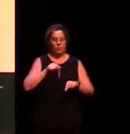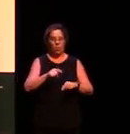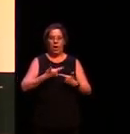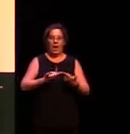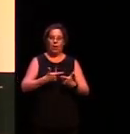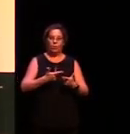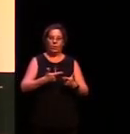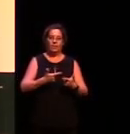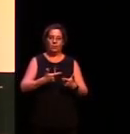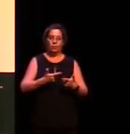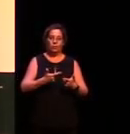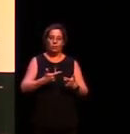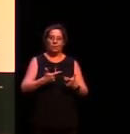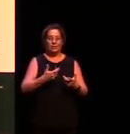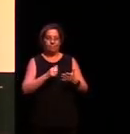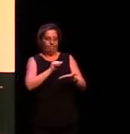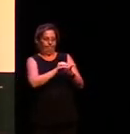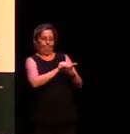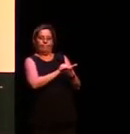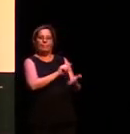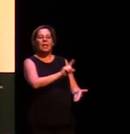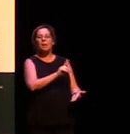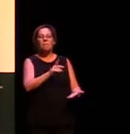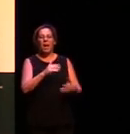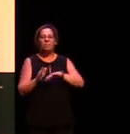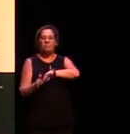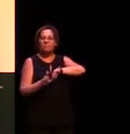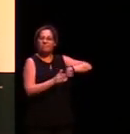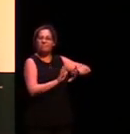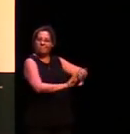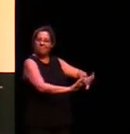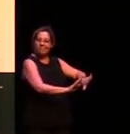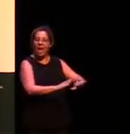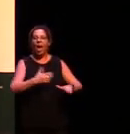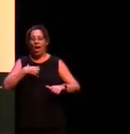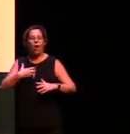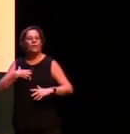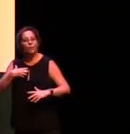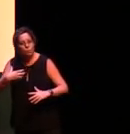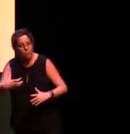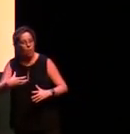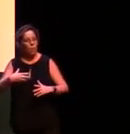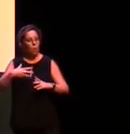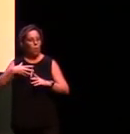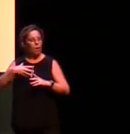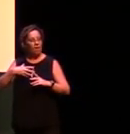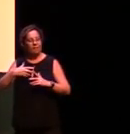on today what I want to give you is more reasons on top of those why these languages matter